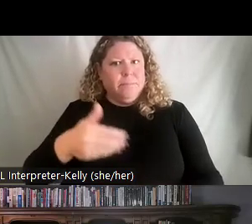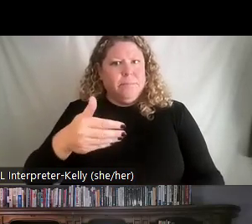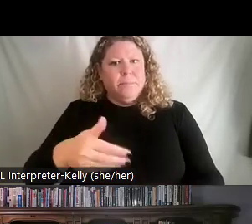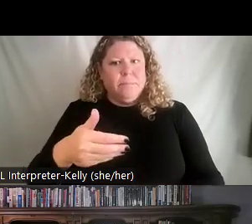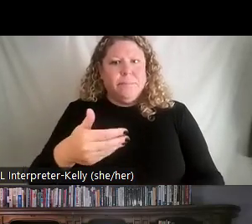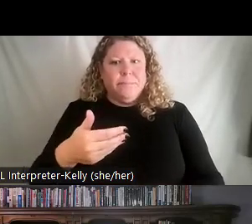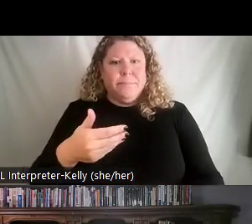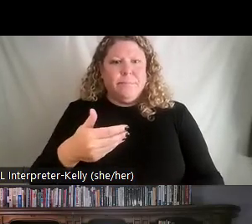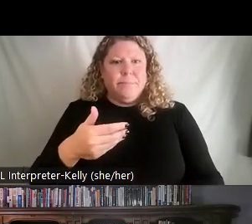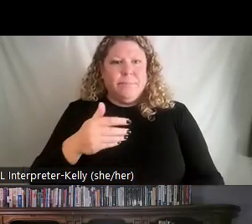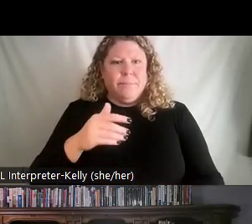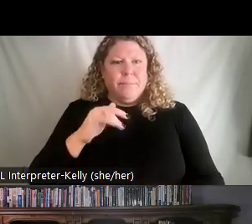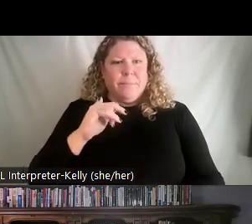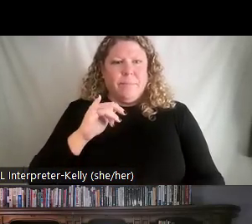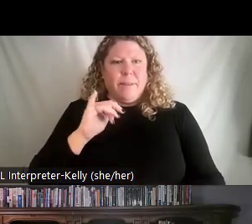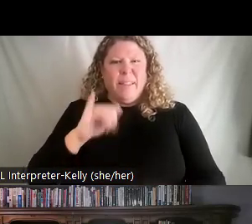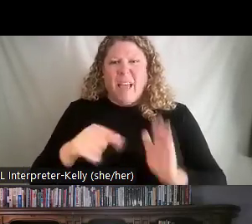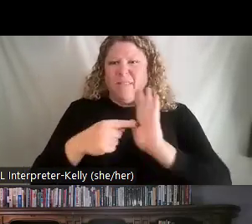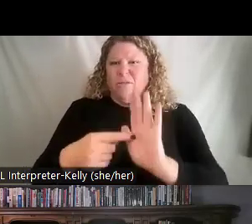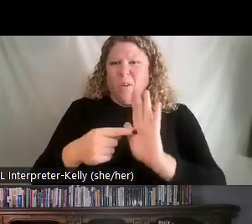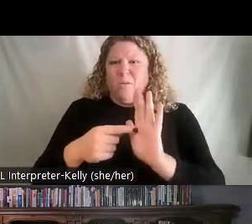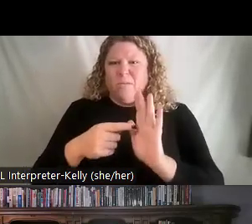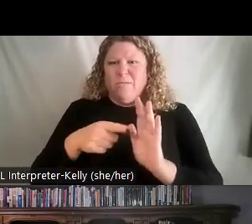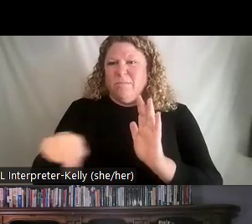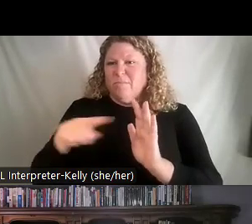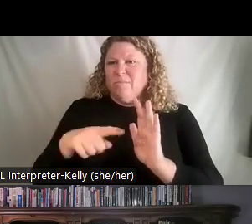of in this development stage three or readiness level three.